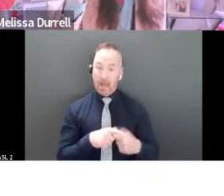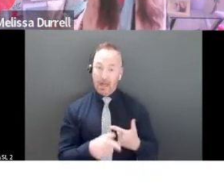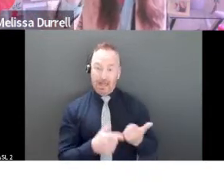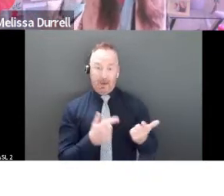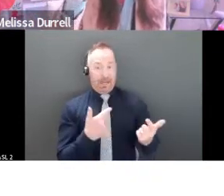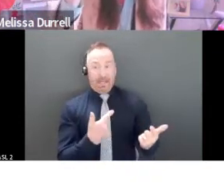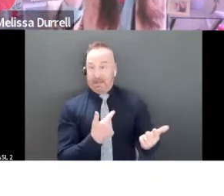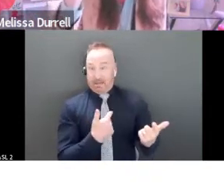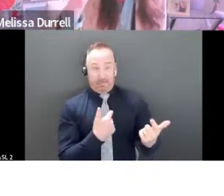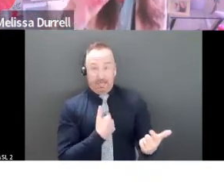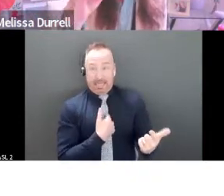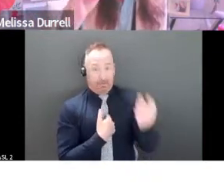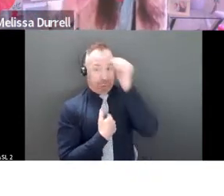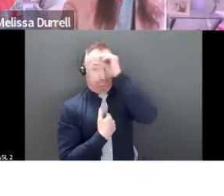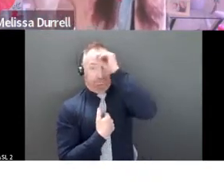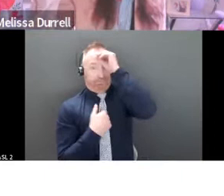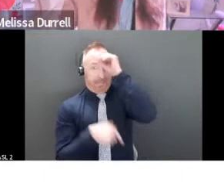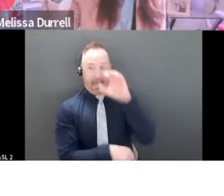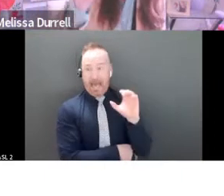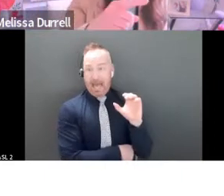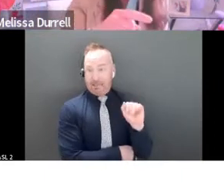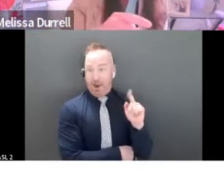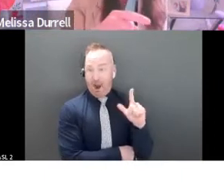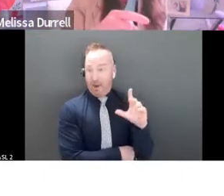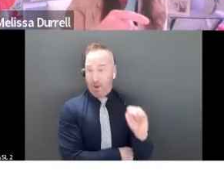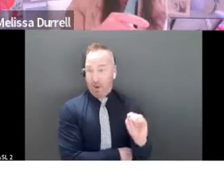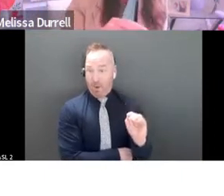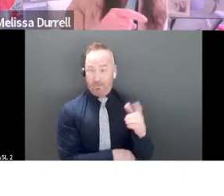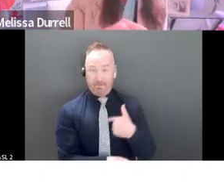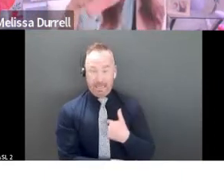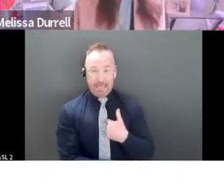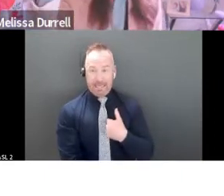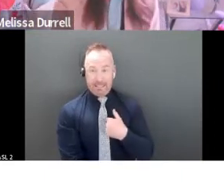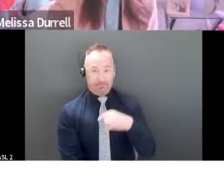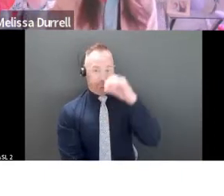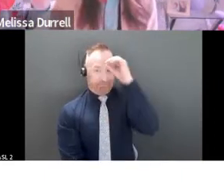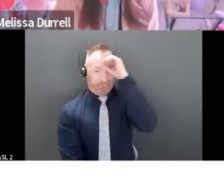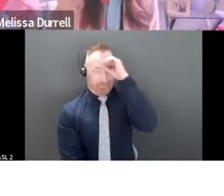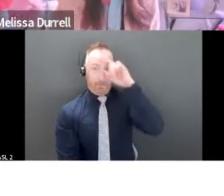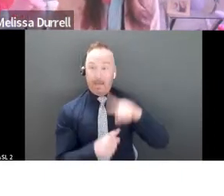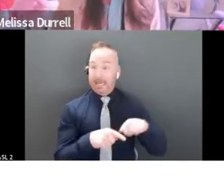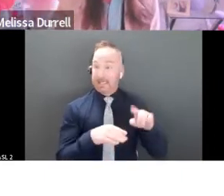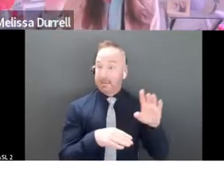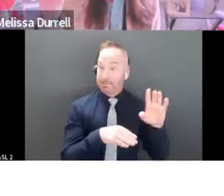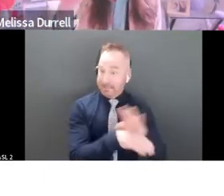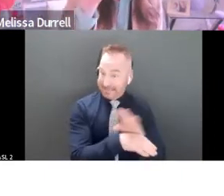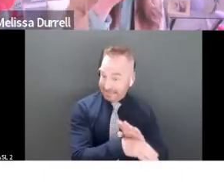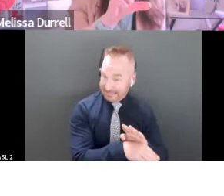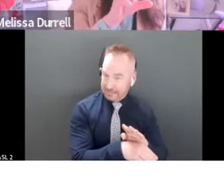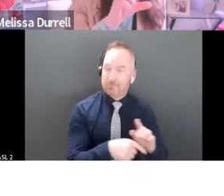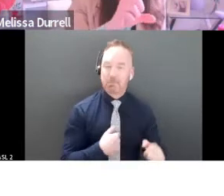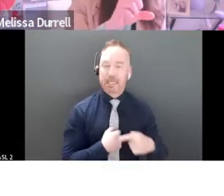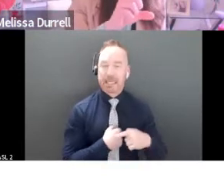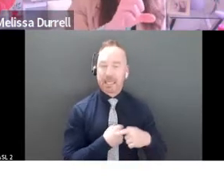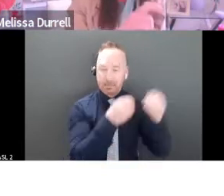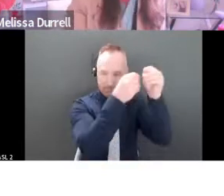about cargo and freight, but I know a ton about business. So as long as I can understand a little